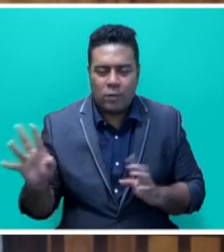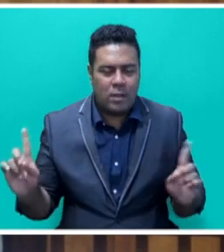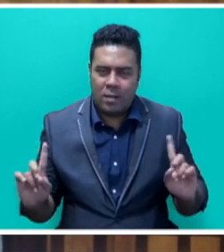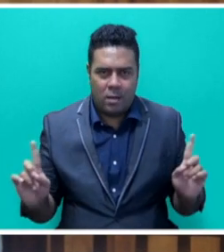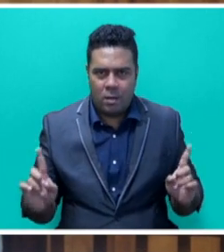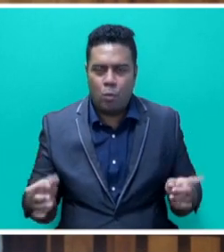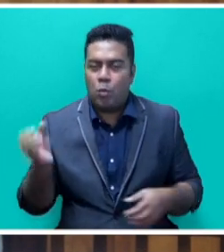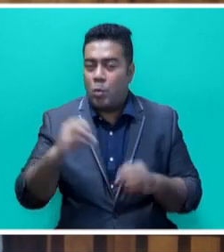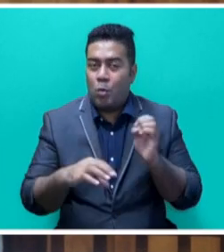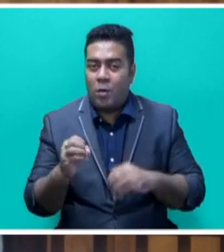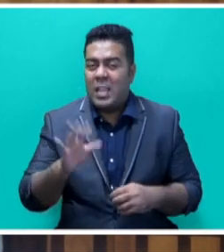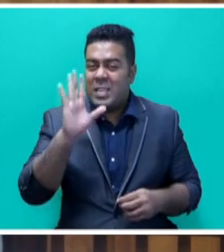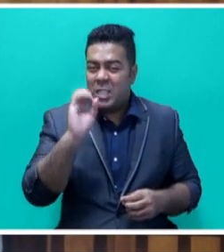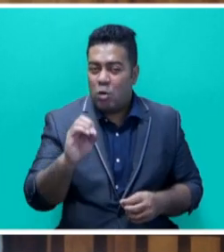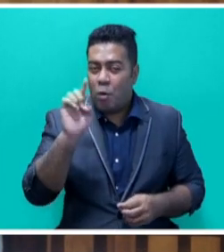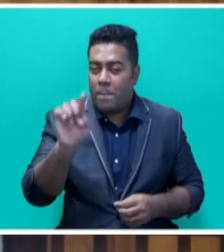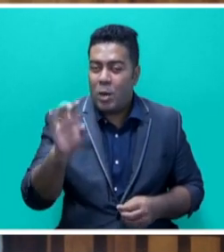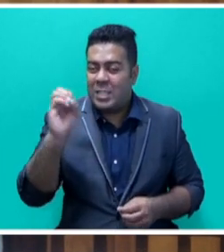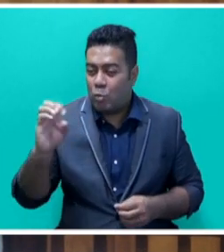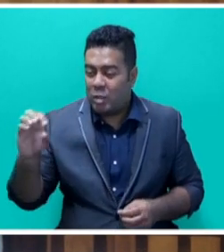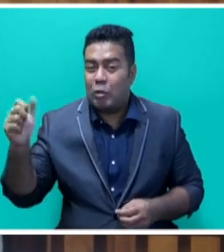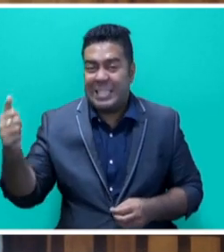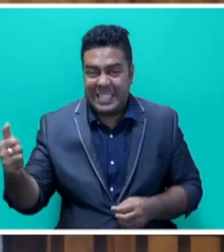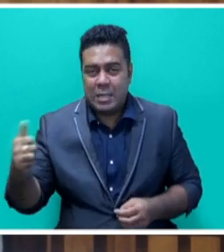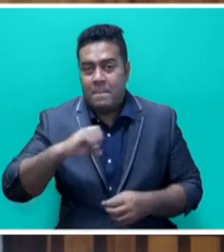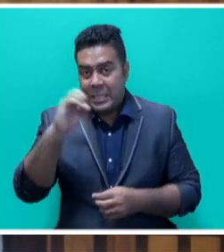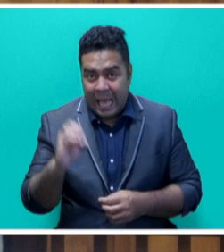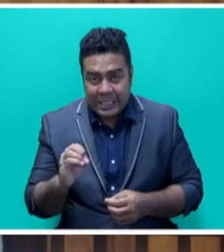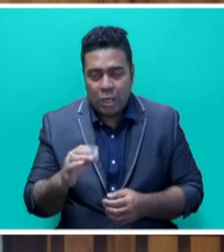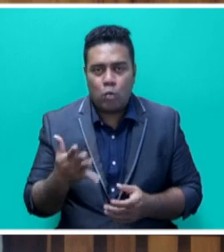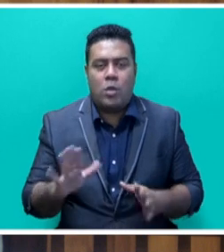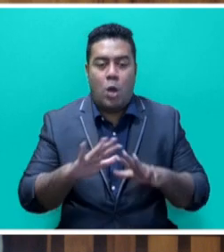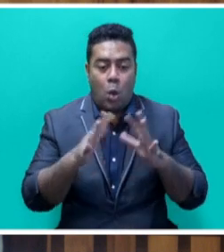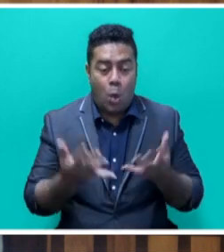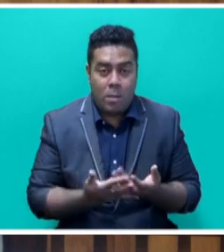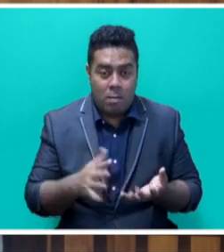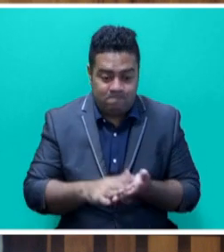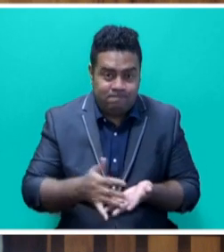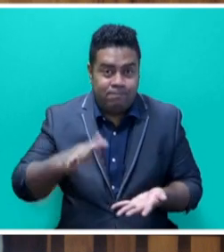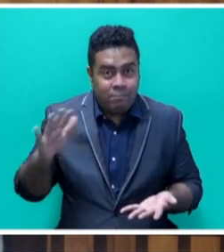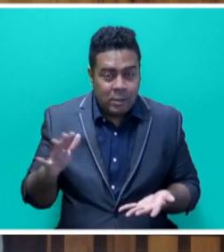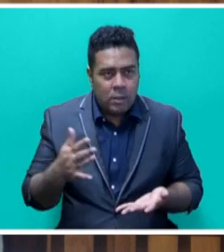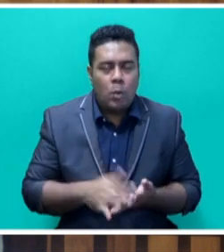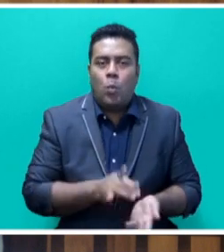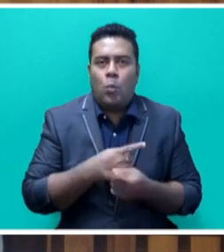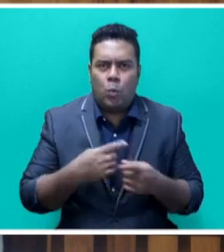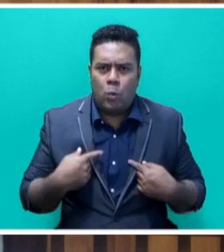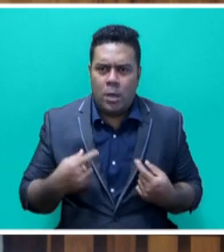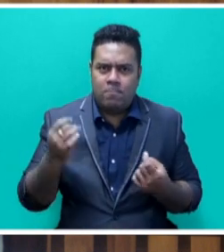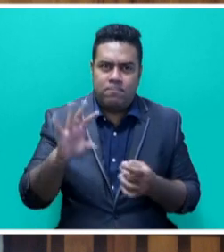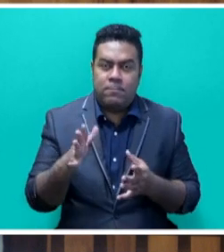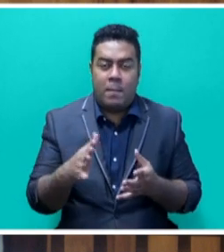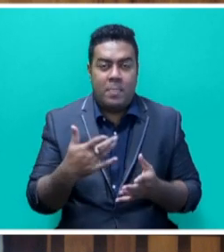only 0.006% to global greenhouse gas emissions, we are exemplifying the